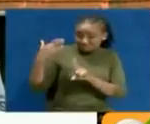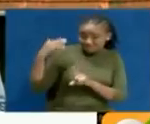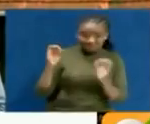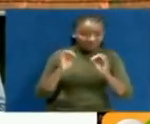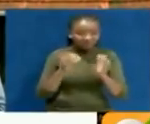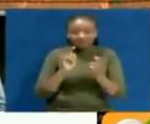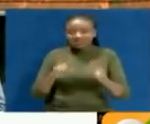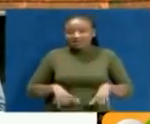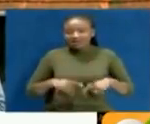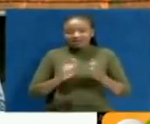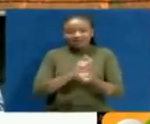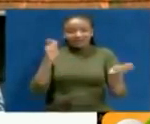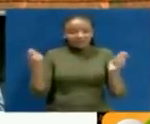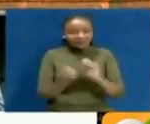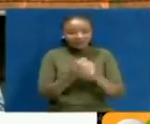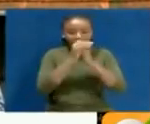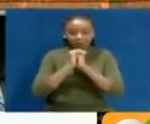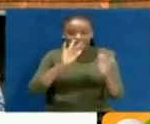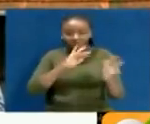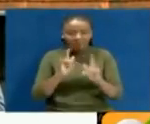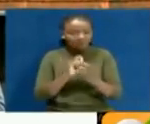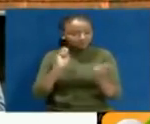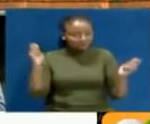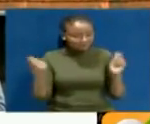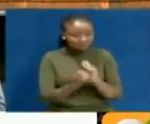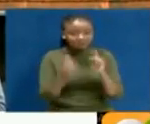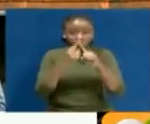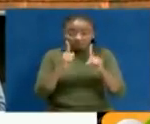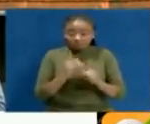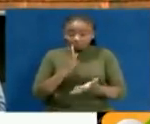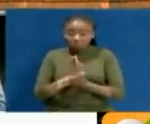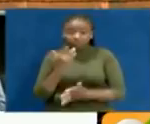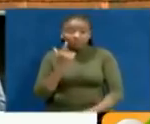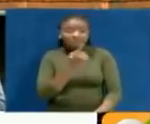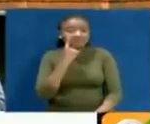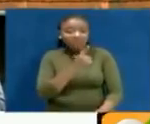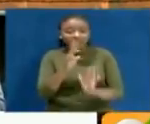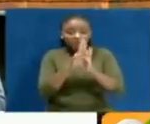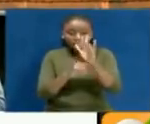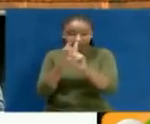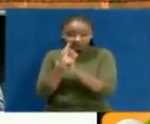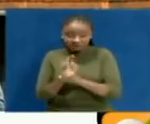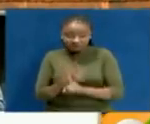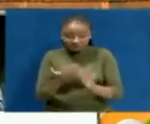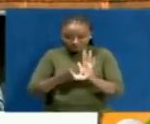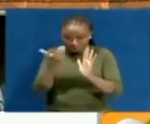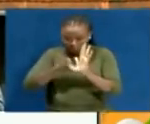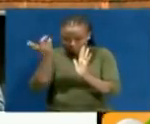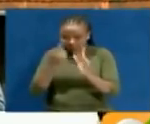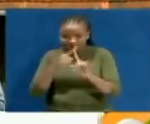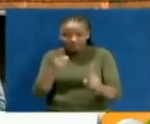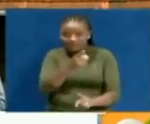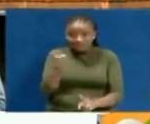worship and the way we interact. And even with the easing of the restrictions, particularly in the disease-infected zones, Kenyans